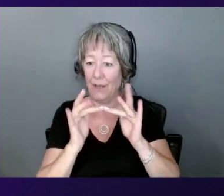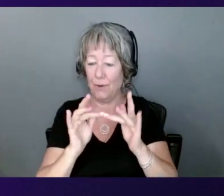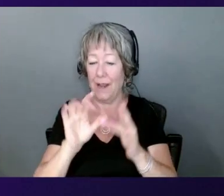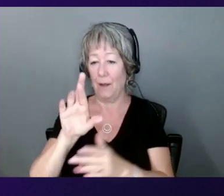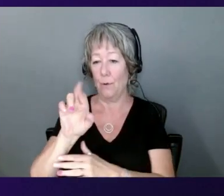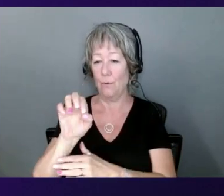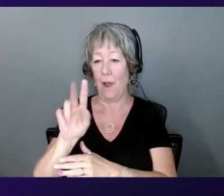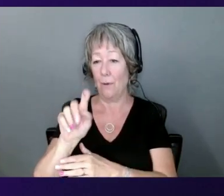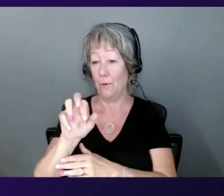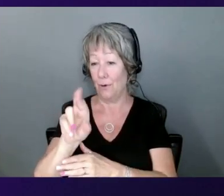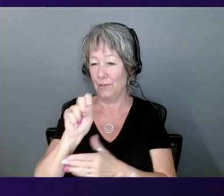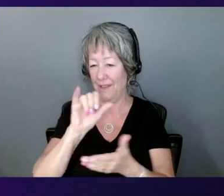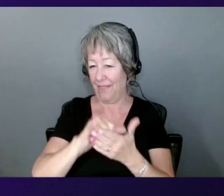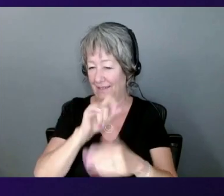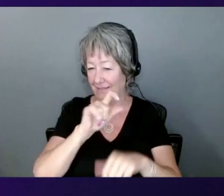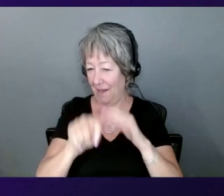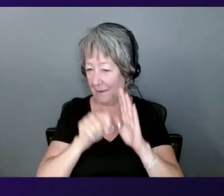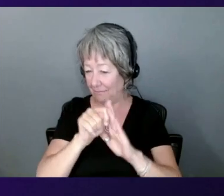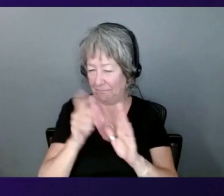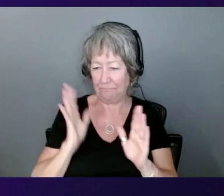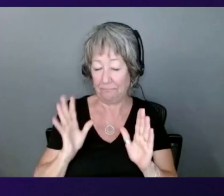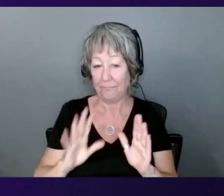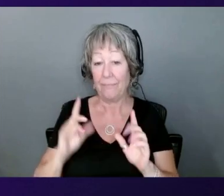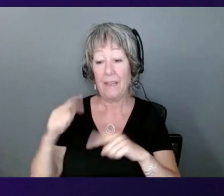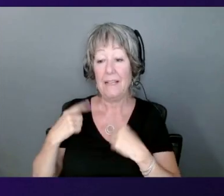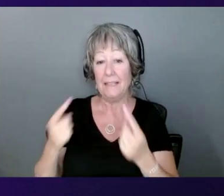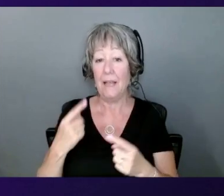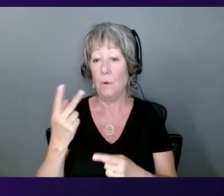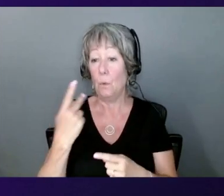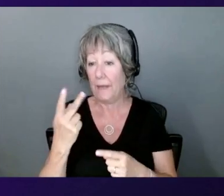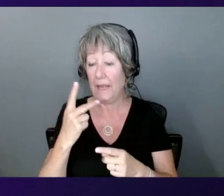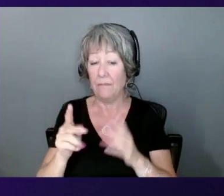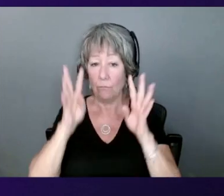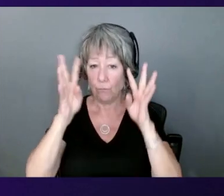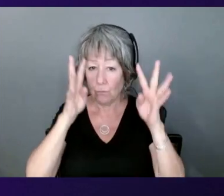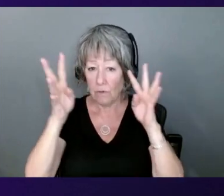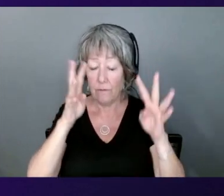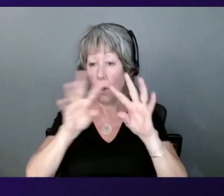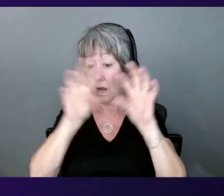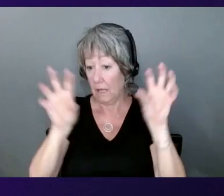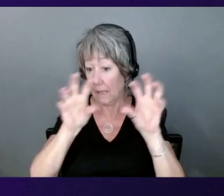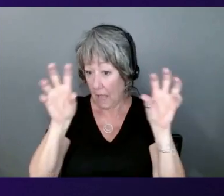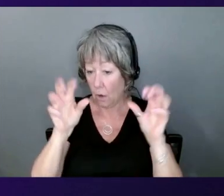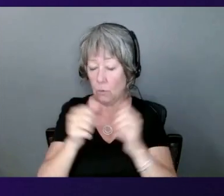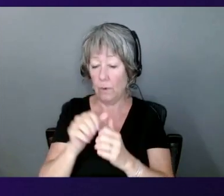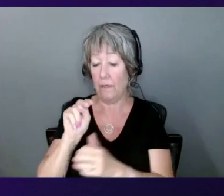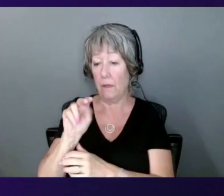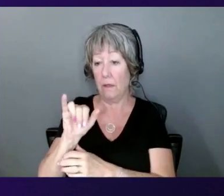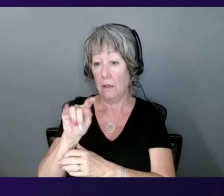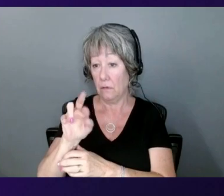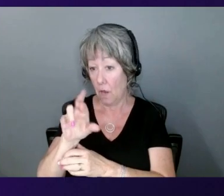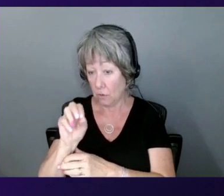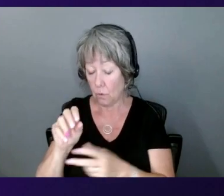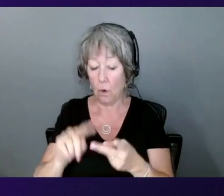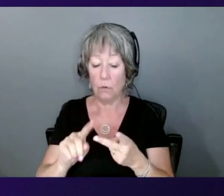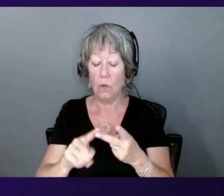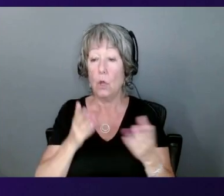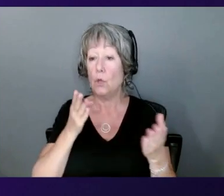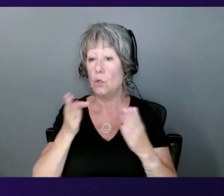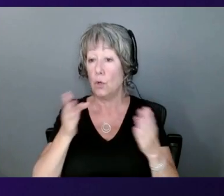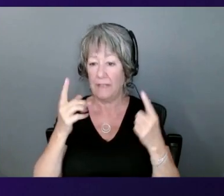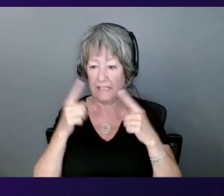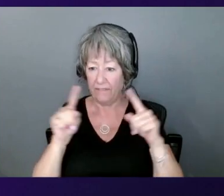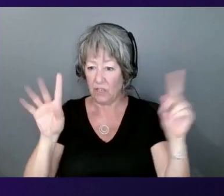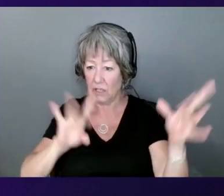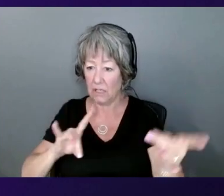And since then, we worked together in Annapurna. We innovated in the cloud with Nitro. We innovated on server's efficiency with